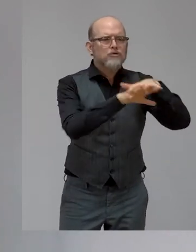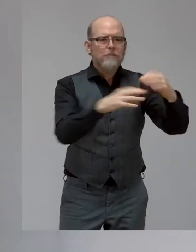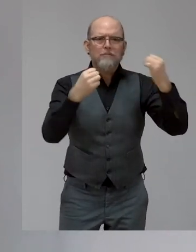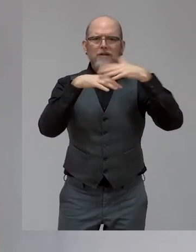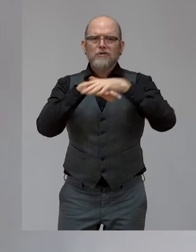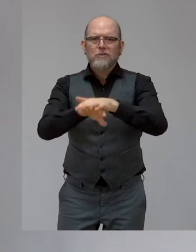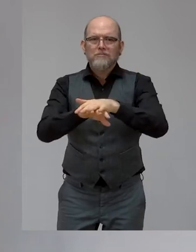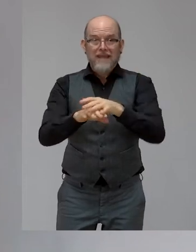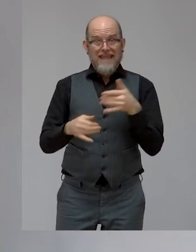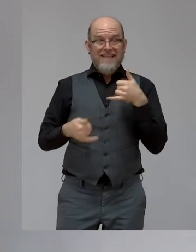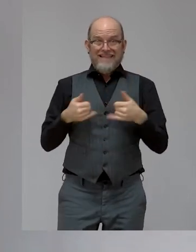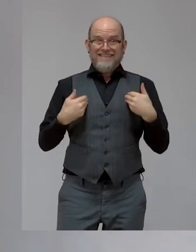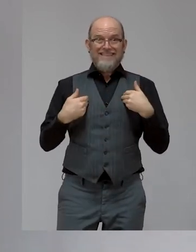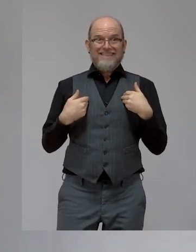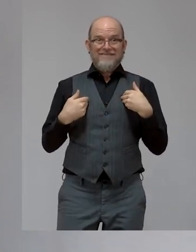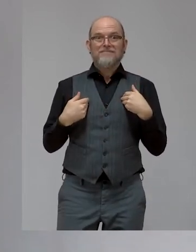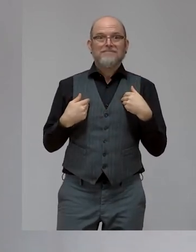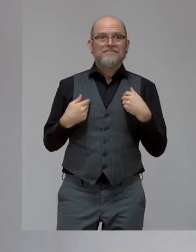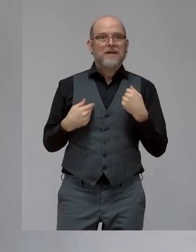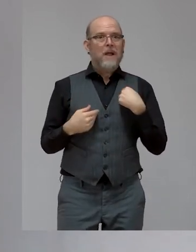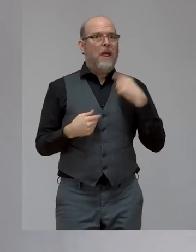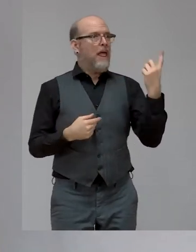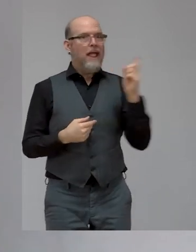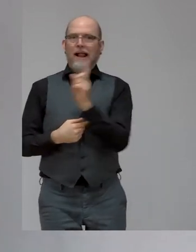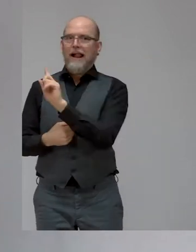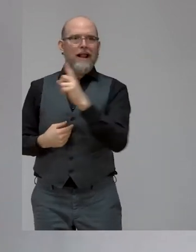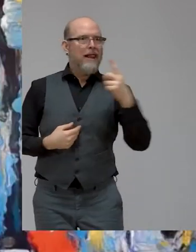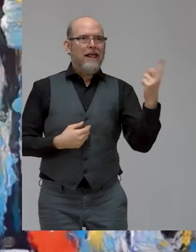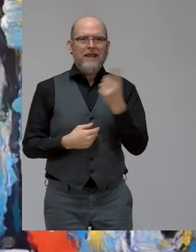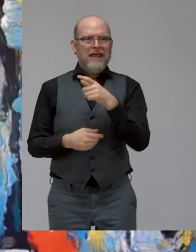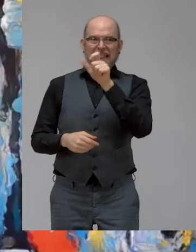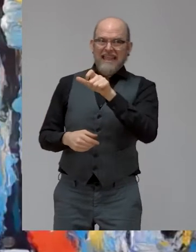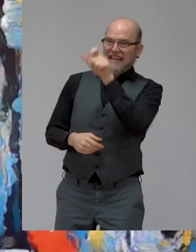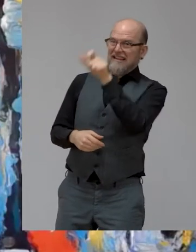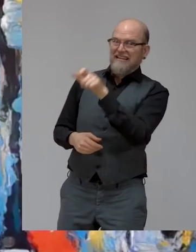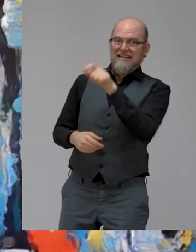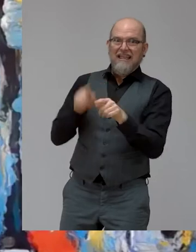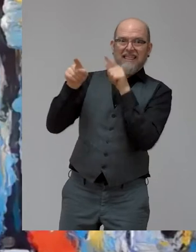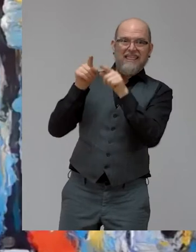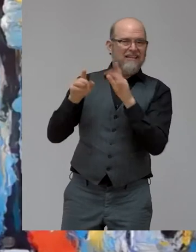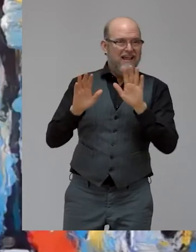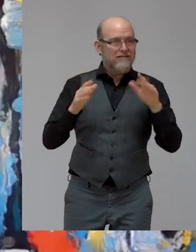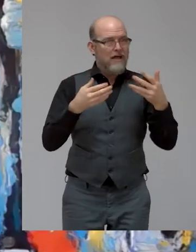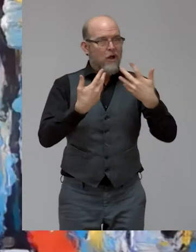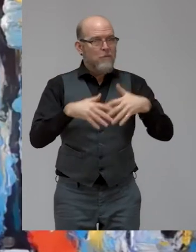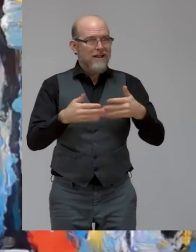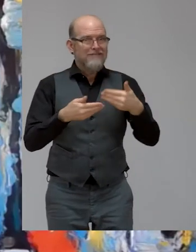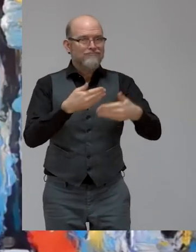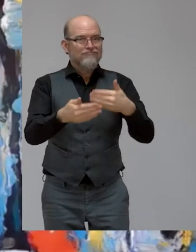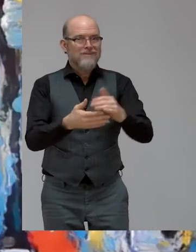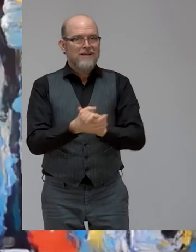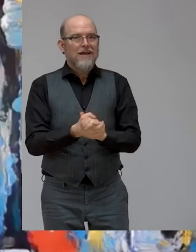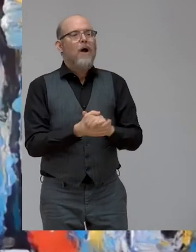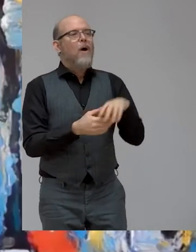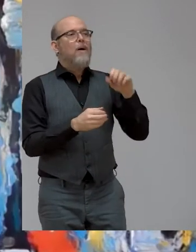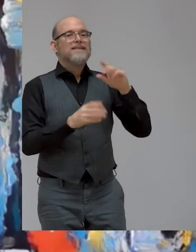hustling in front of you. That is my dream. Amazing. Amazing. Thank you. Our next streamer,